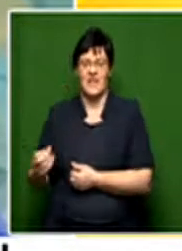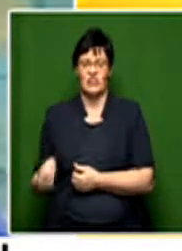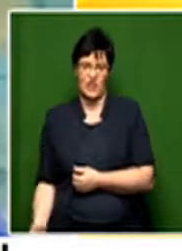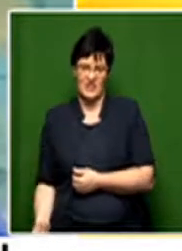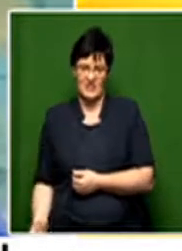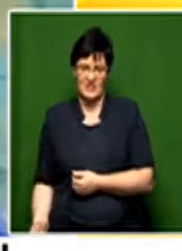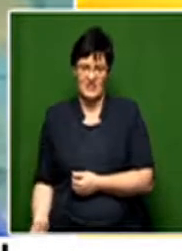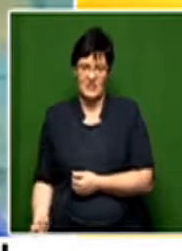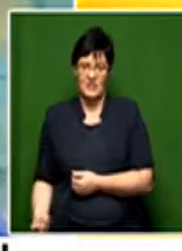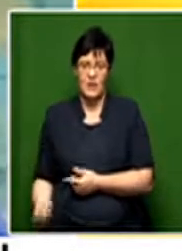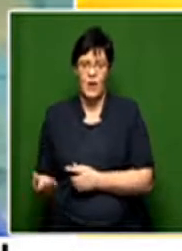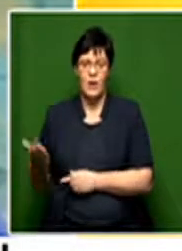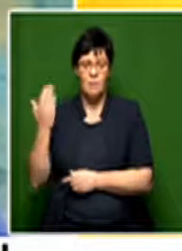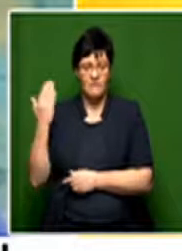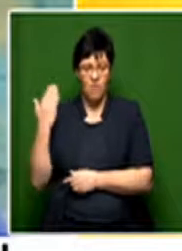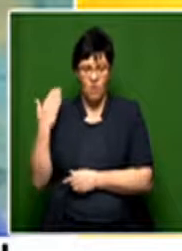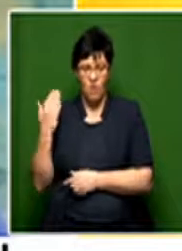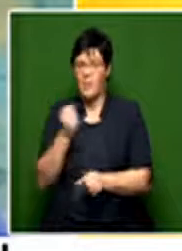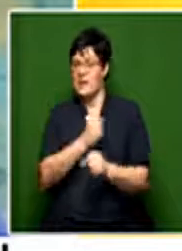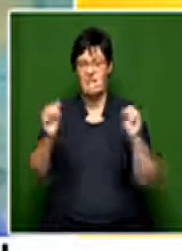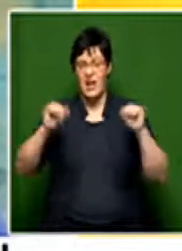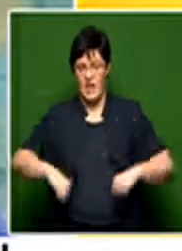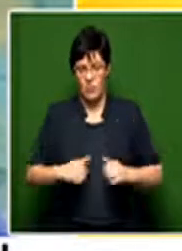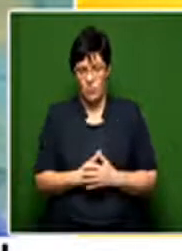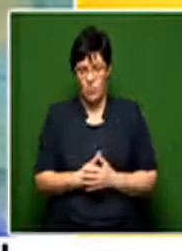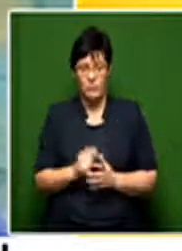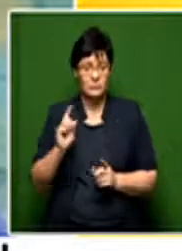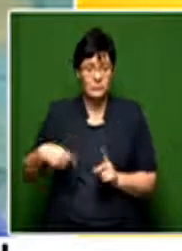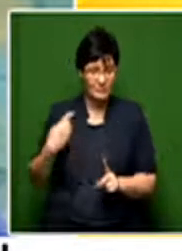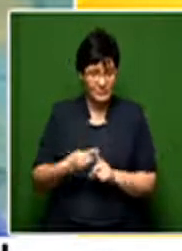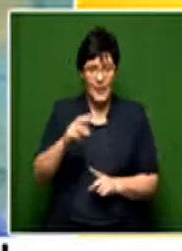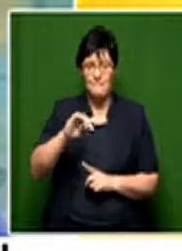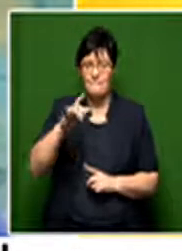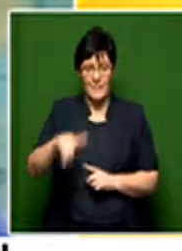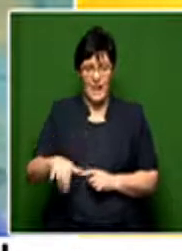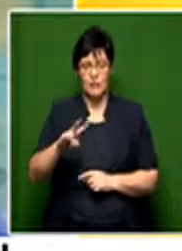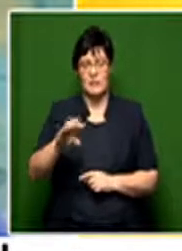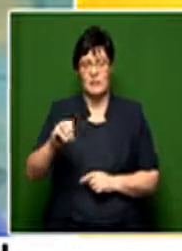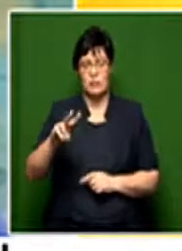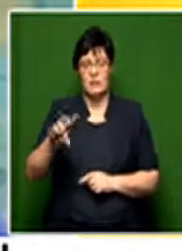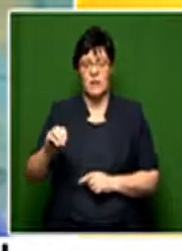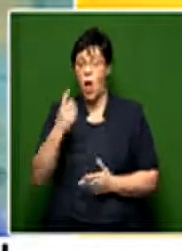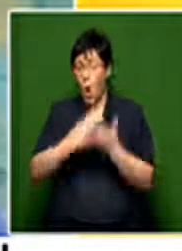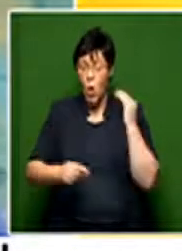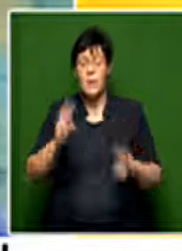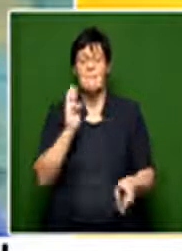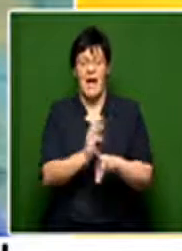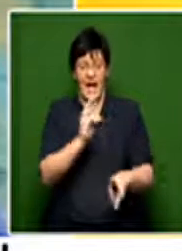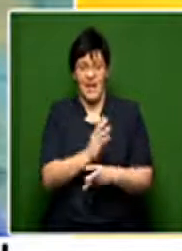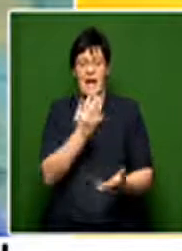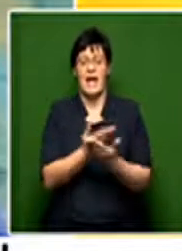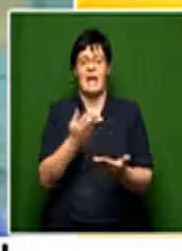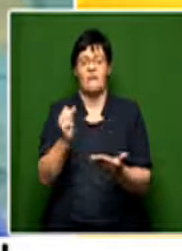children. Whereas previously, they were never allowed to do that. Up until May 2020, only mothers were able to register